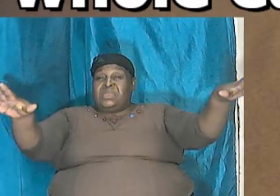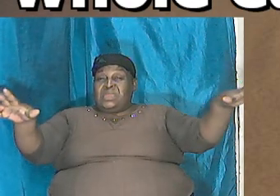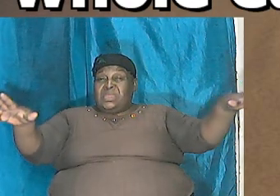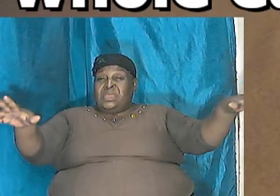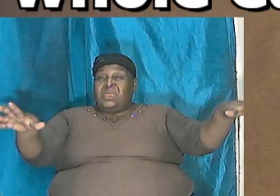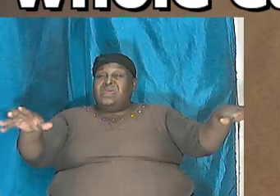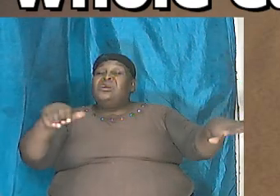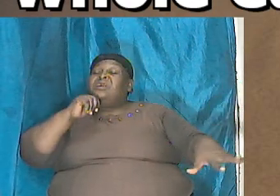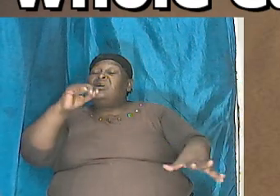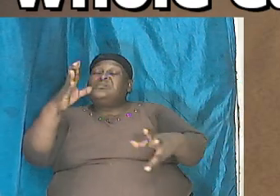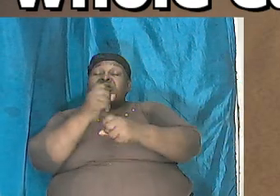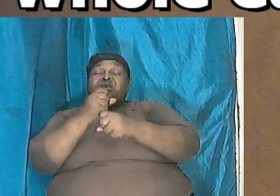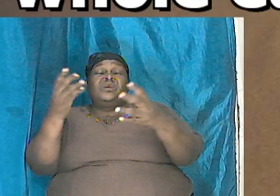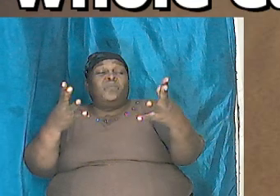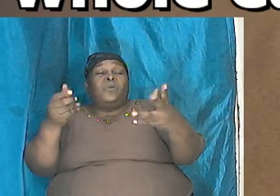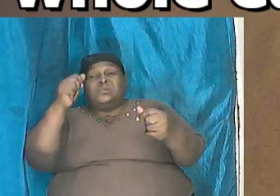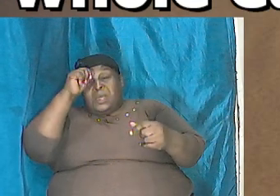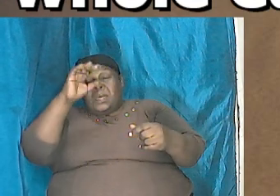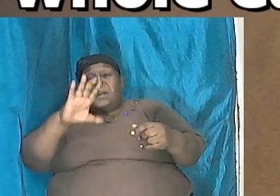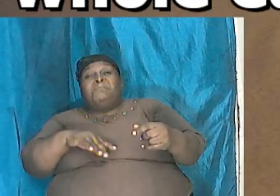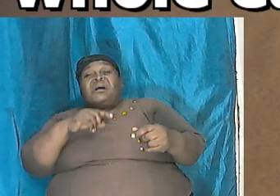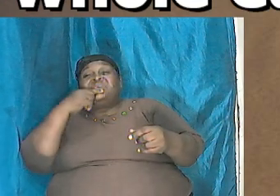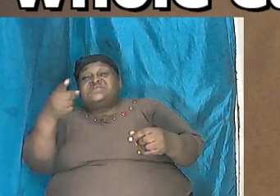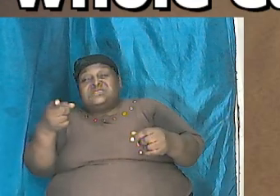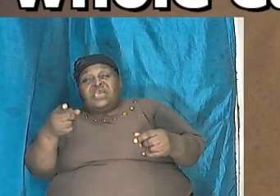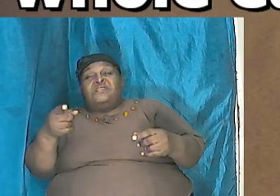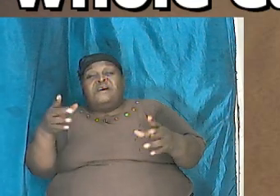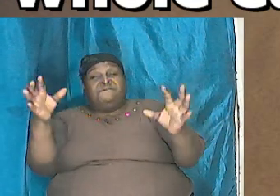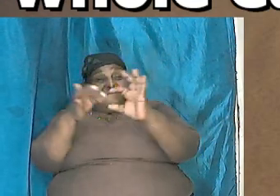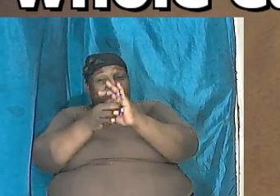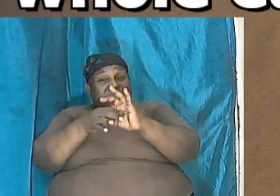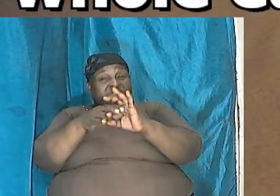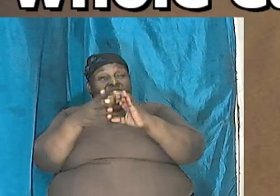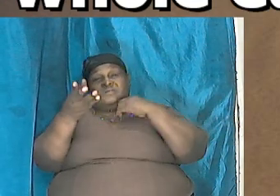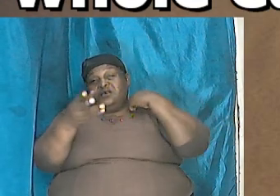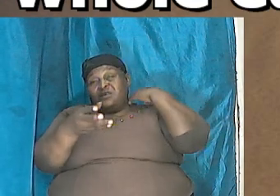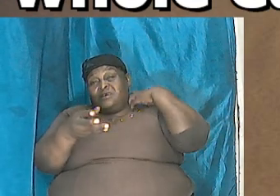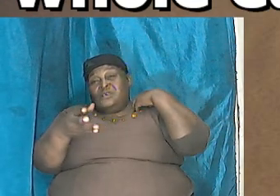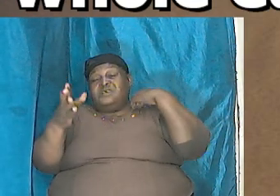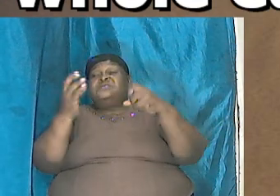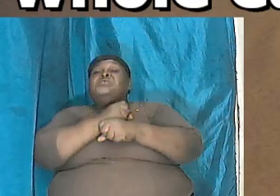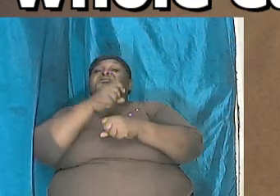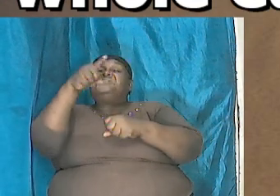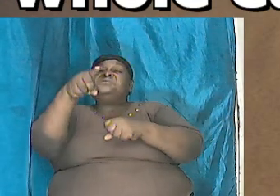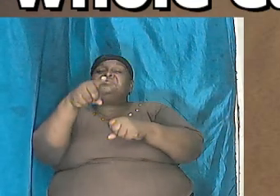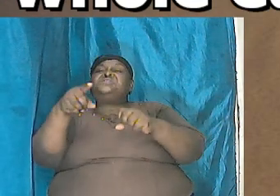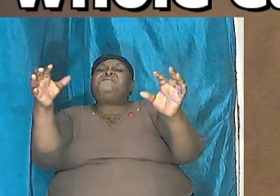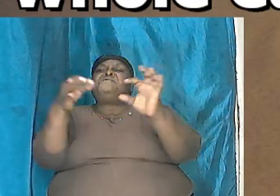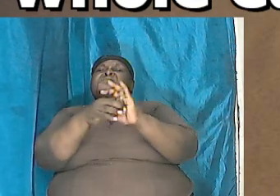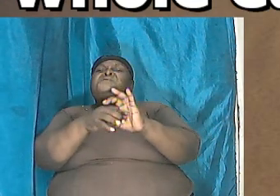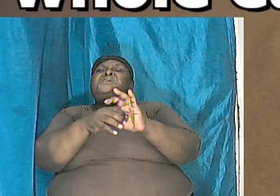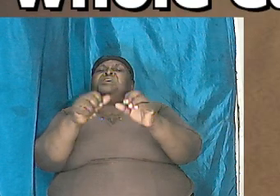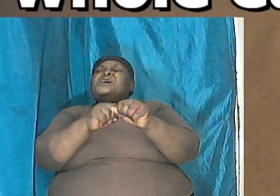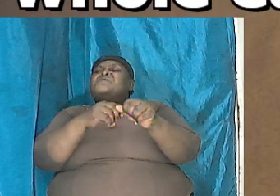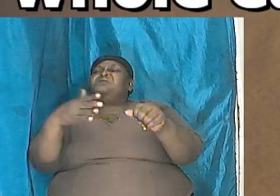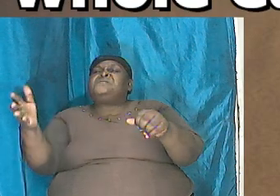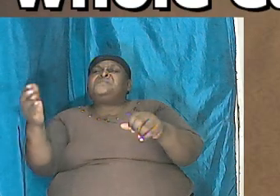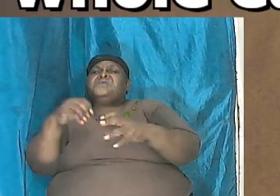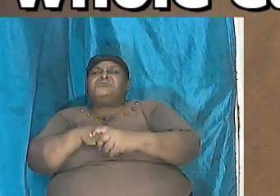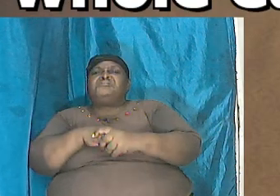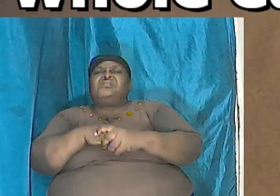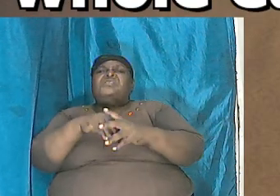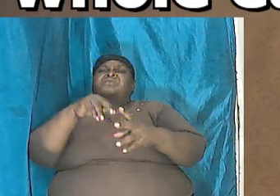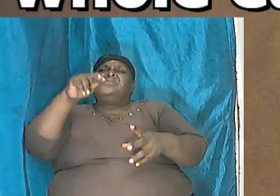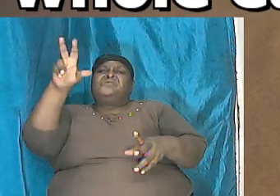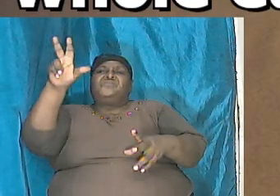and fit it into this brethren we are going to take this and fit other things into it because of these three sons